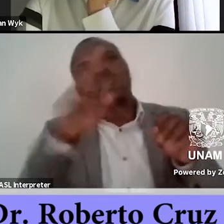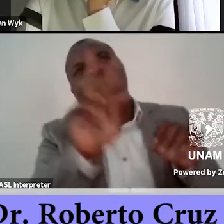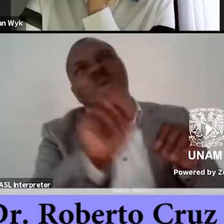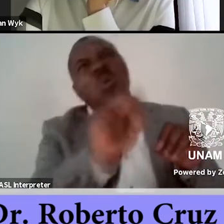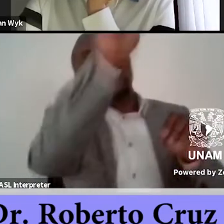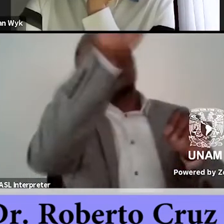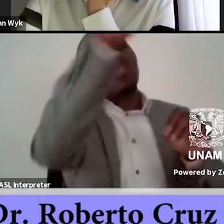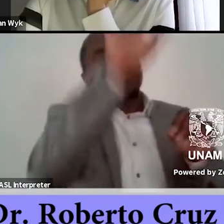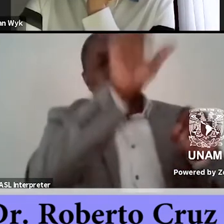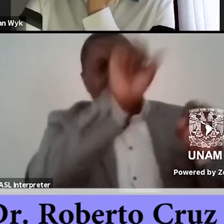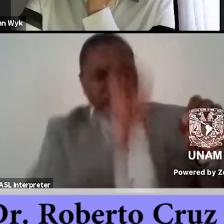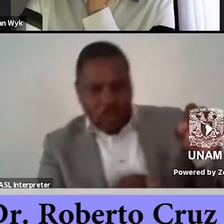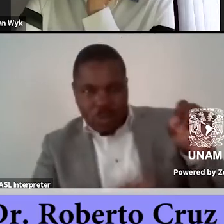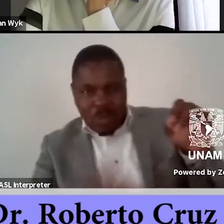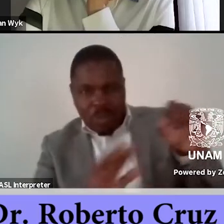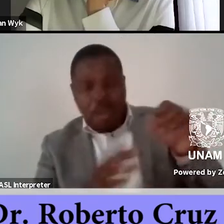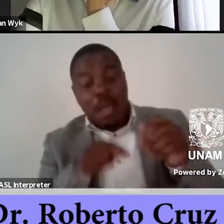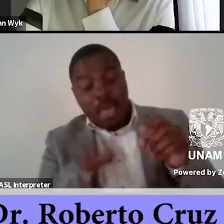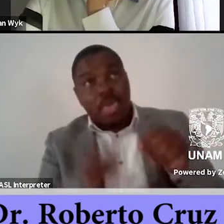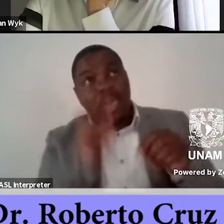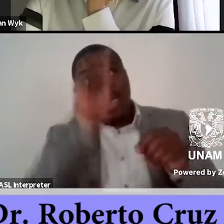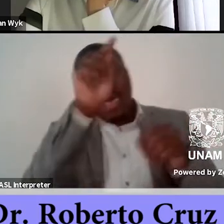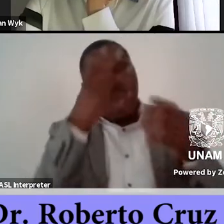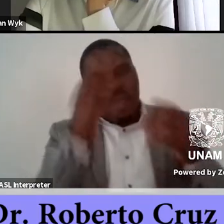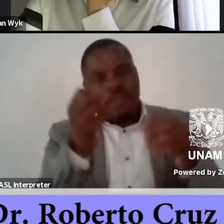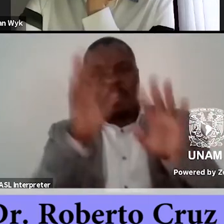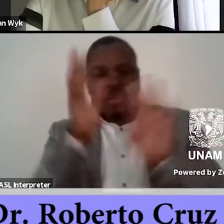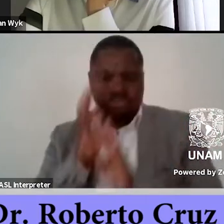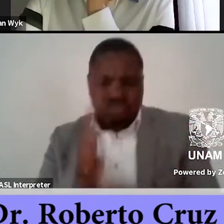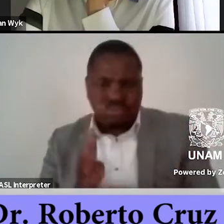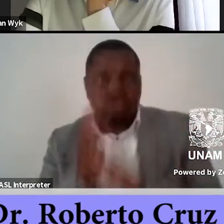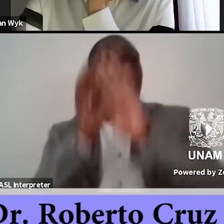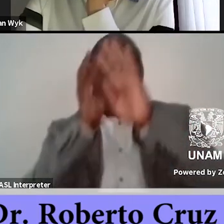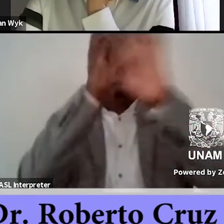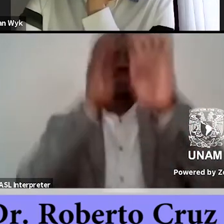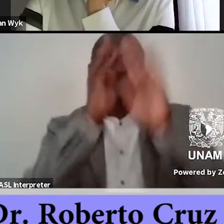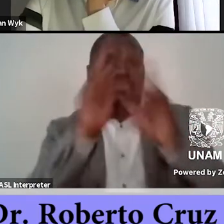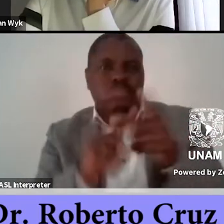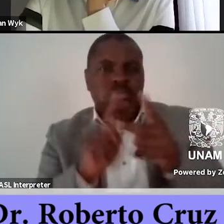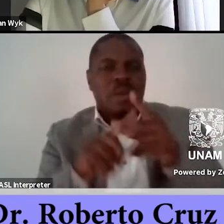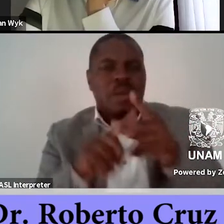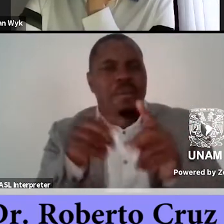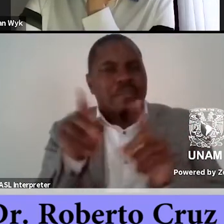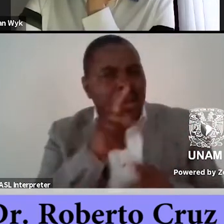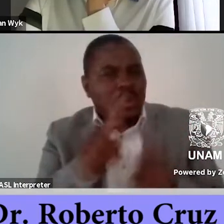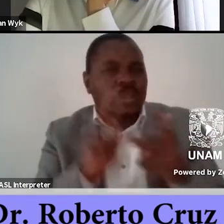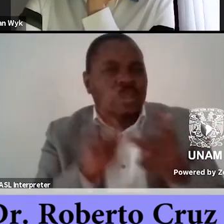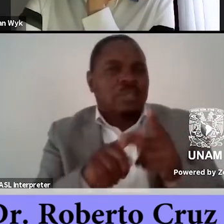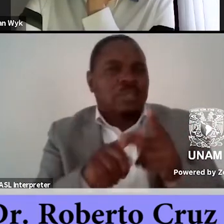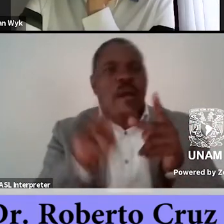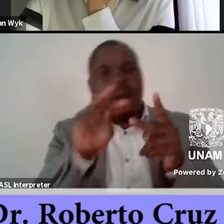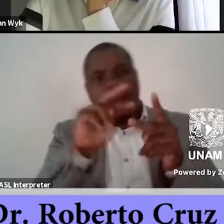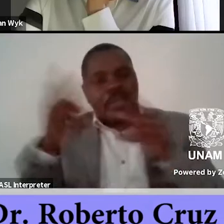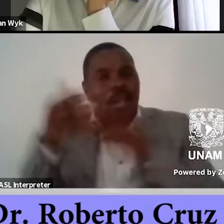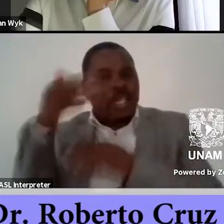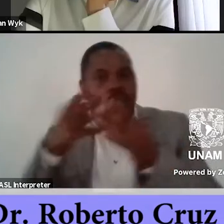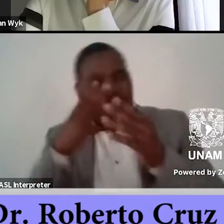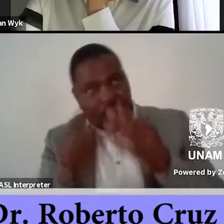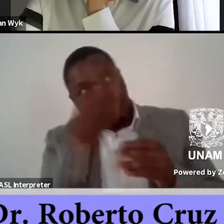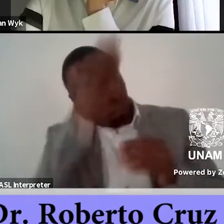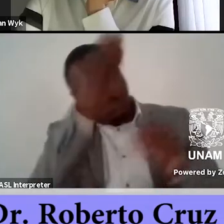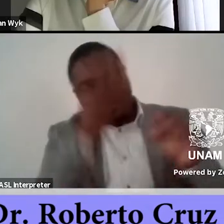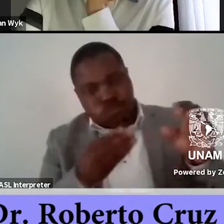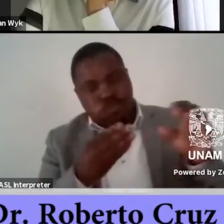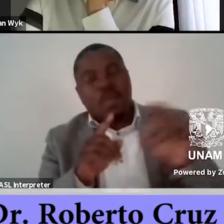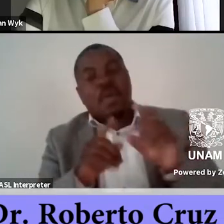migrants violence cartels and other histories of course and for